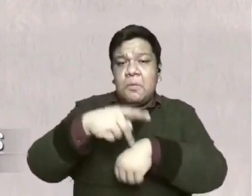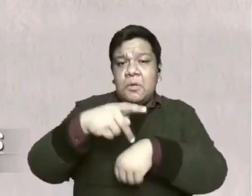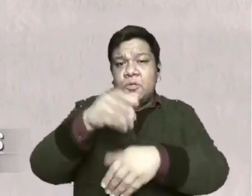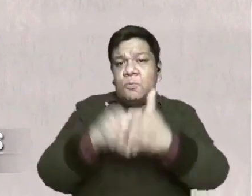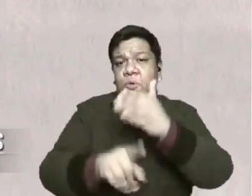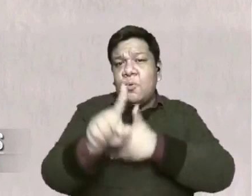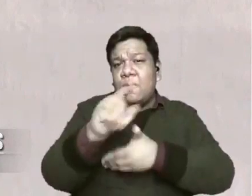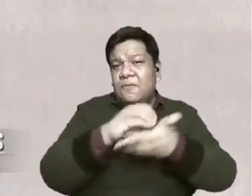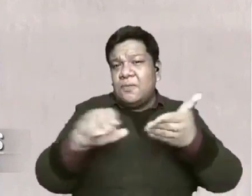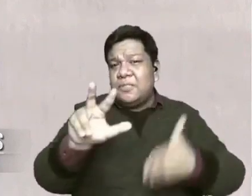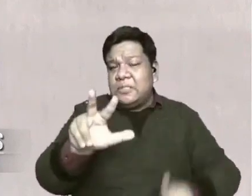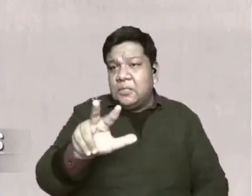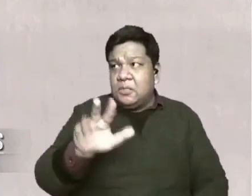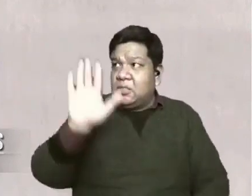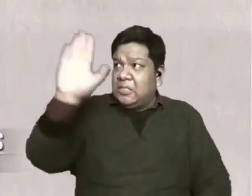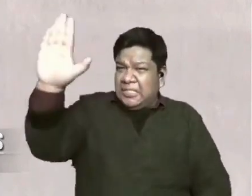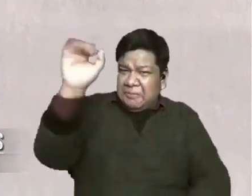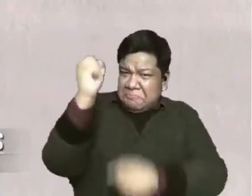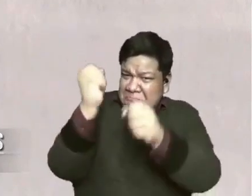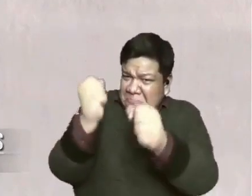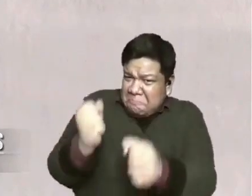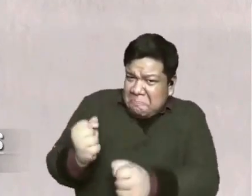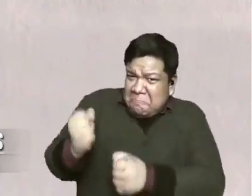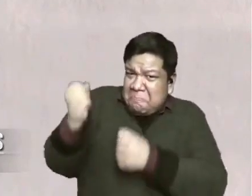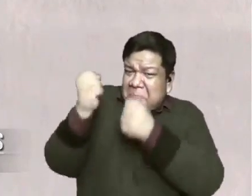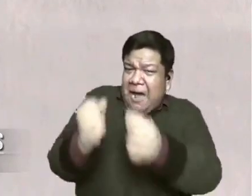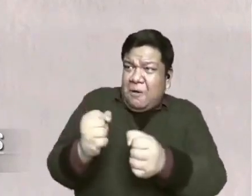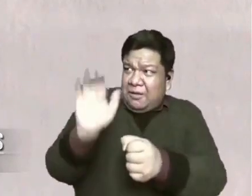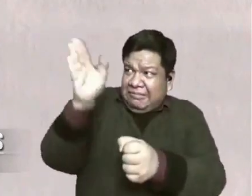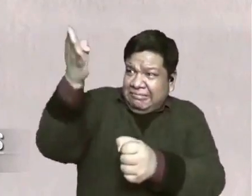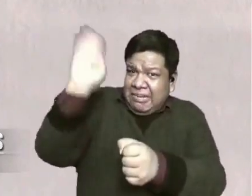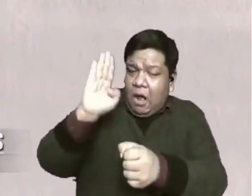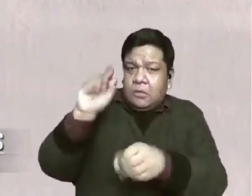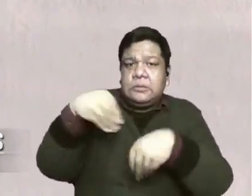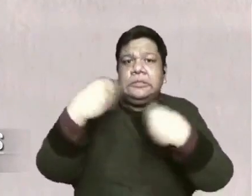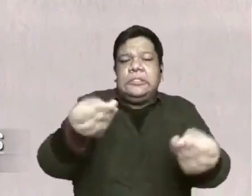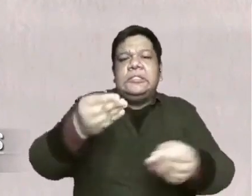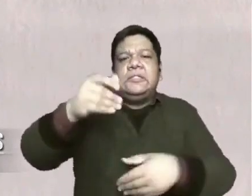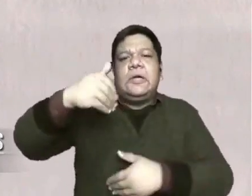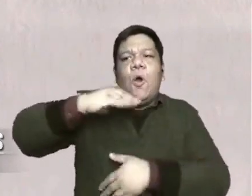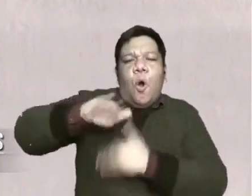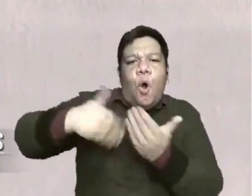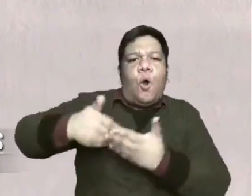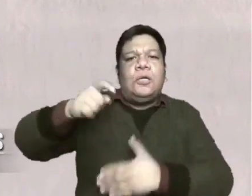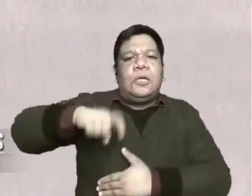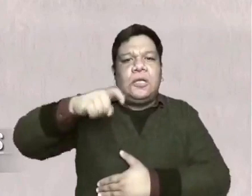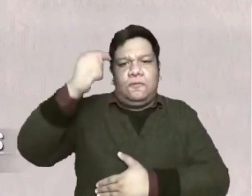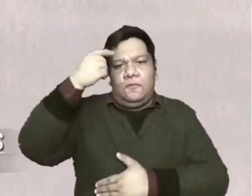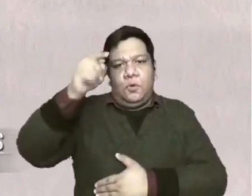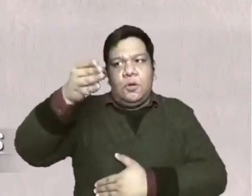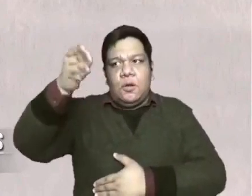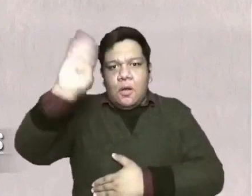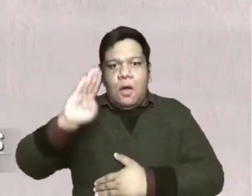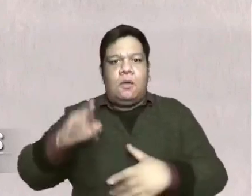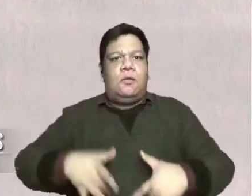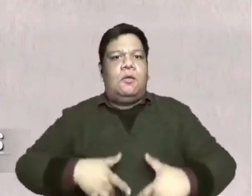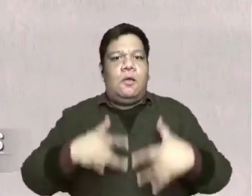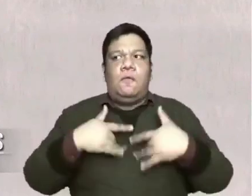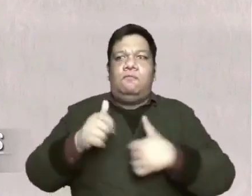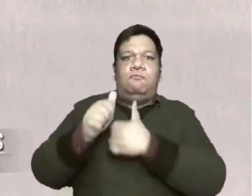1.3 God's divine power has given us everything we need for life and for godliness.